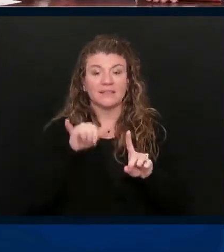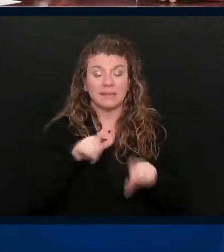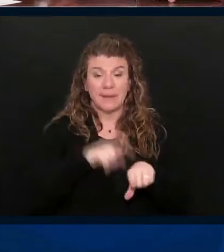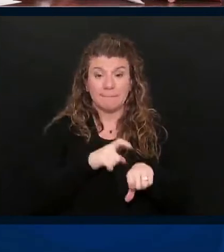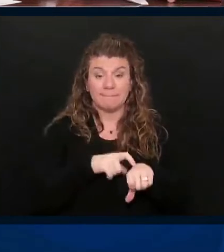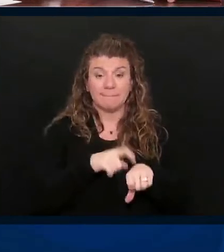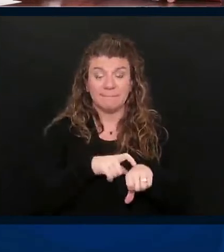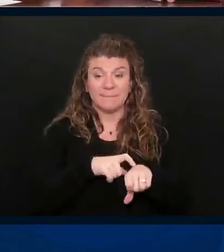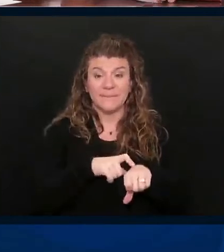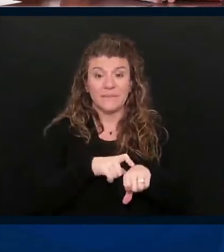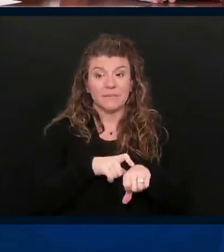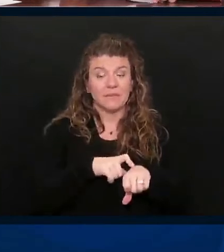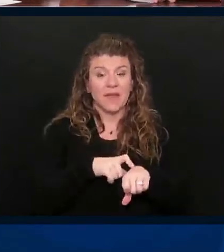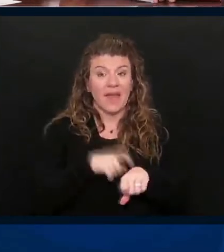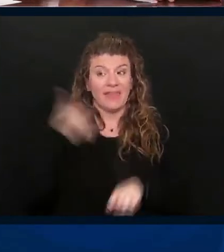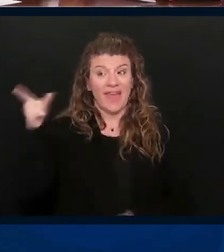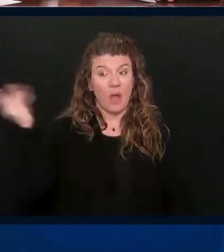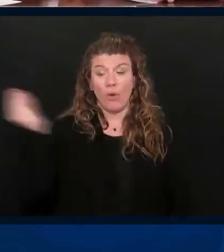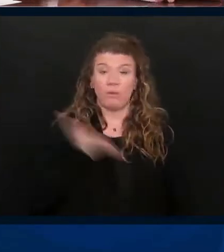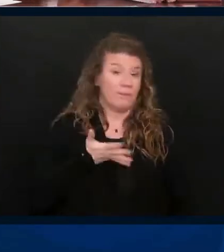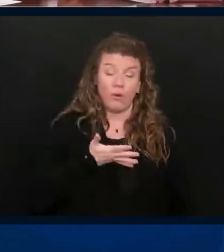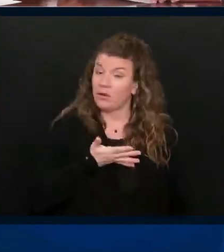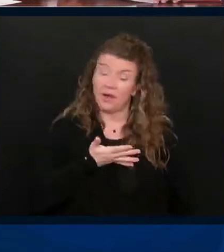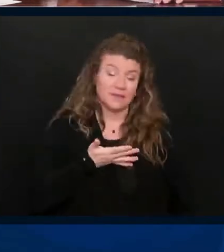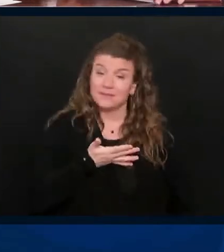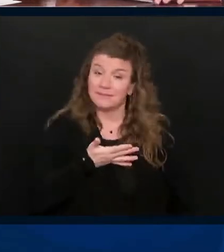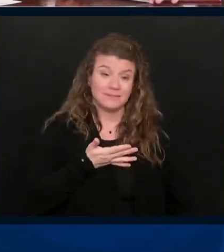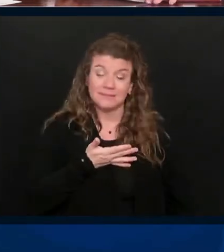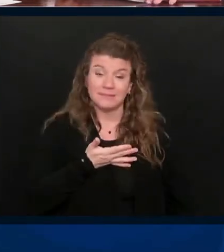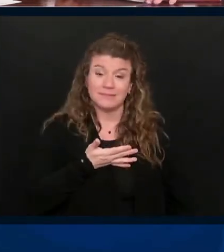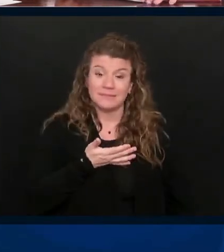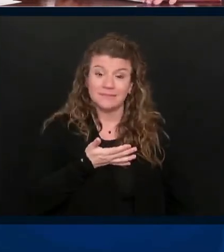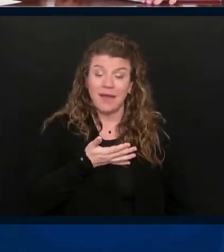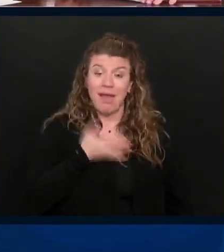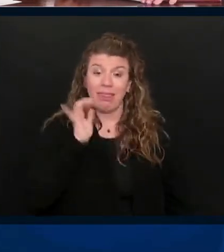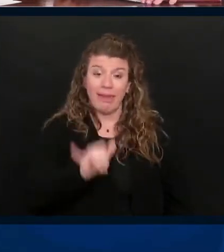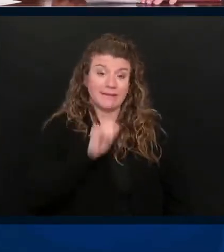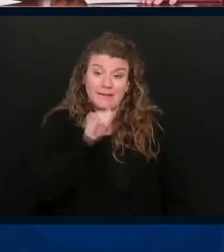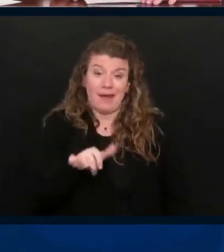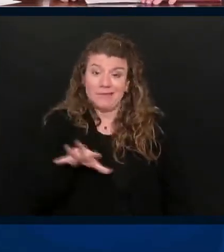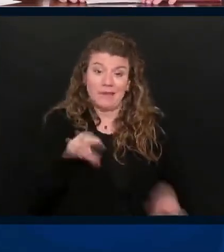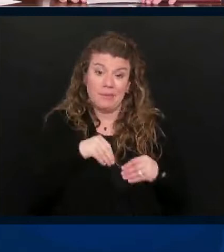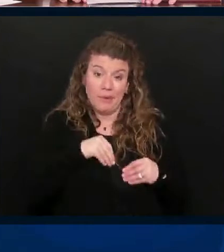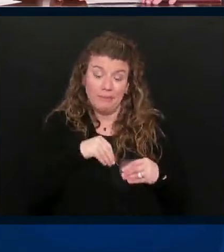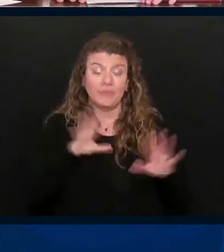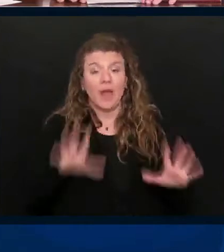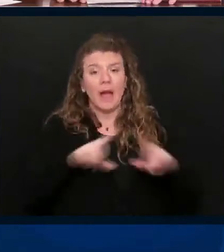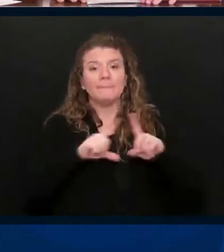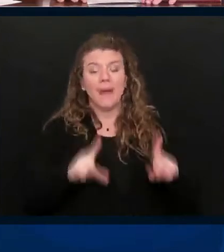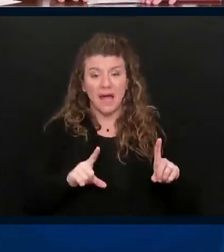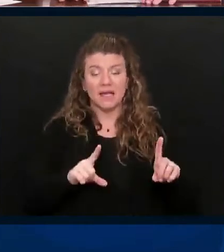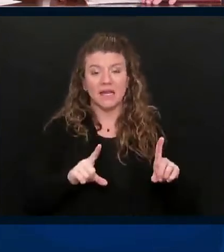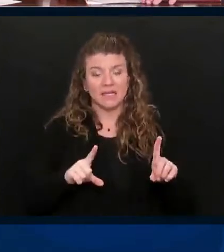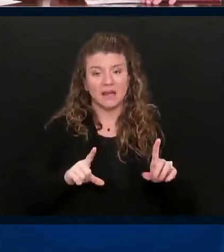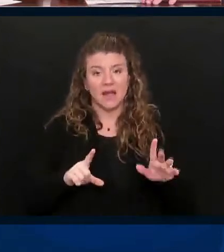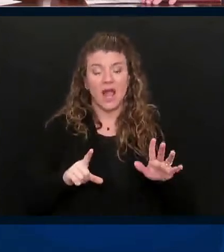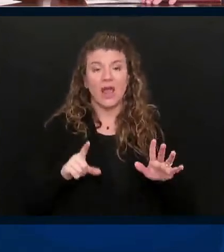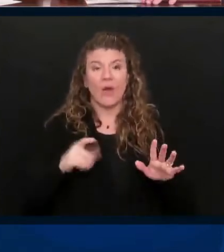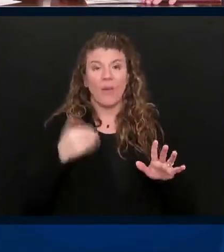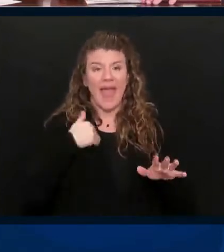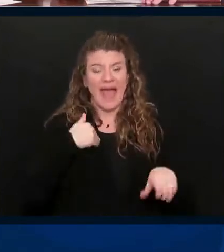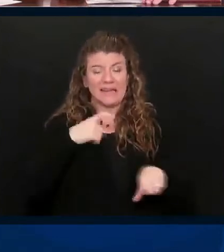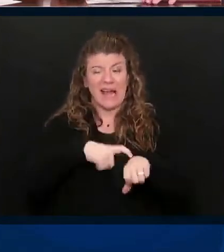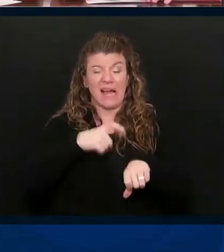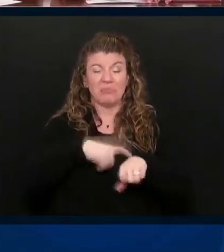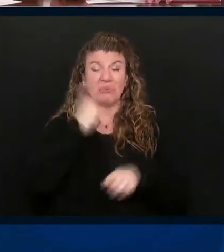we didn't get reported. And I think that's just unacceptable. But there are, you know, there was a time